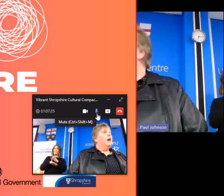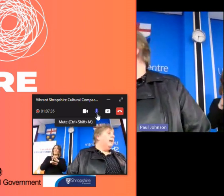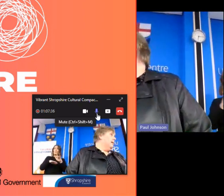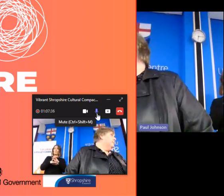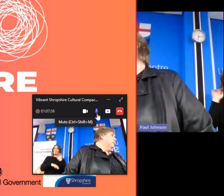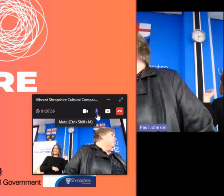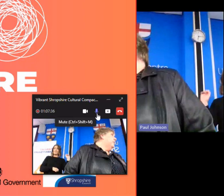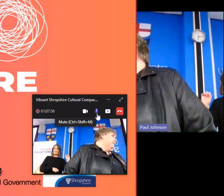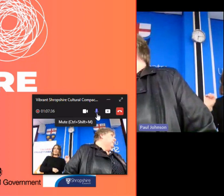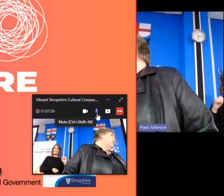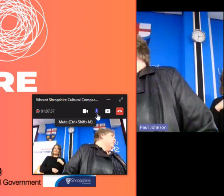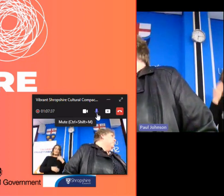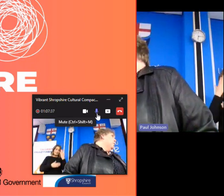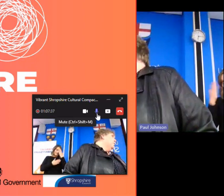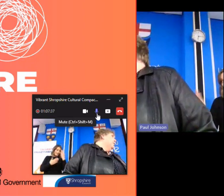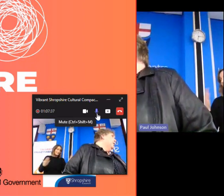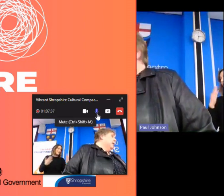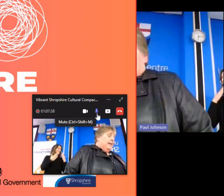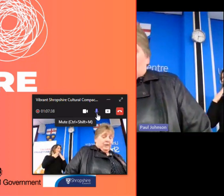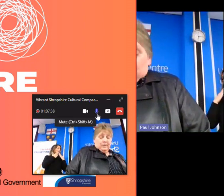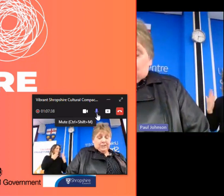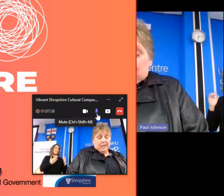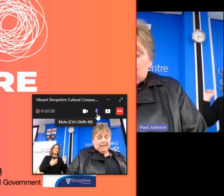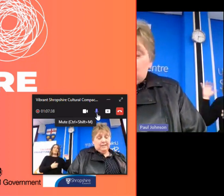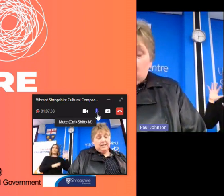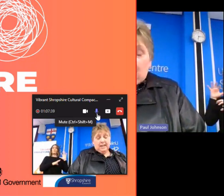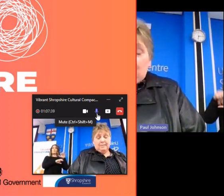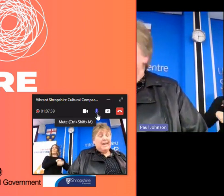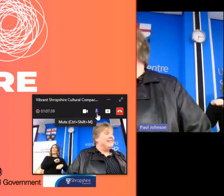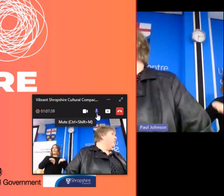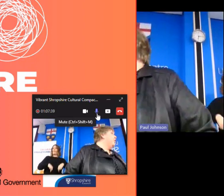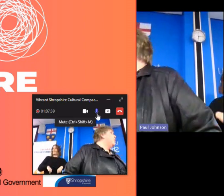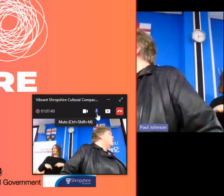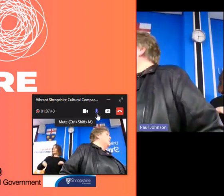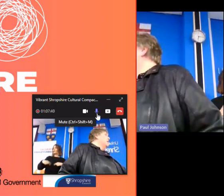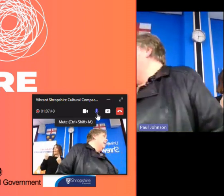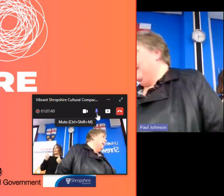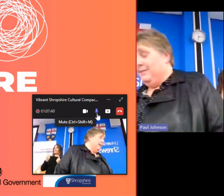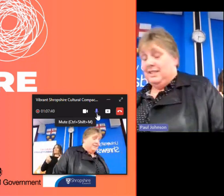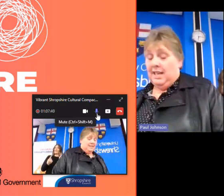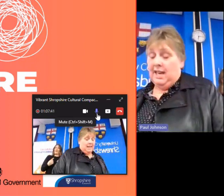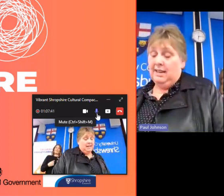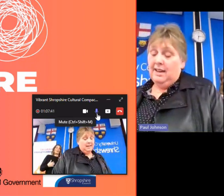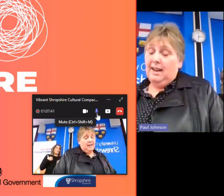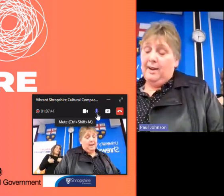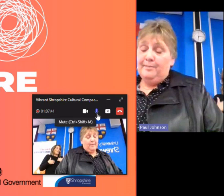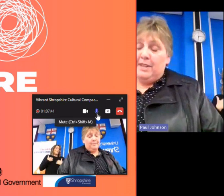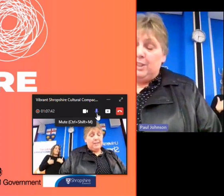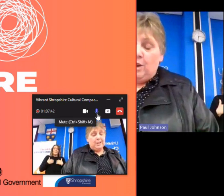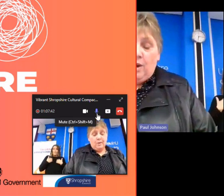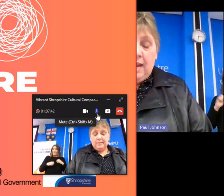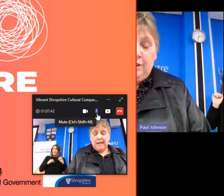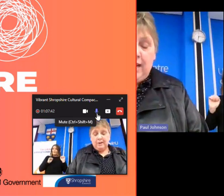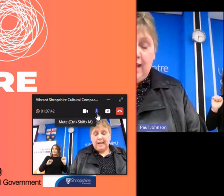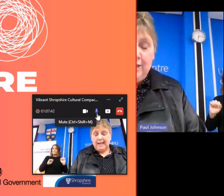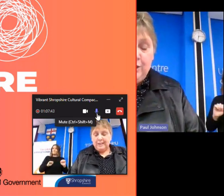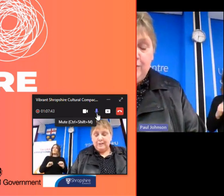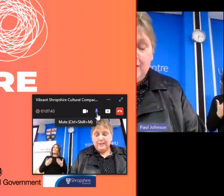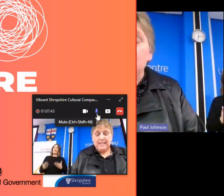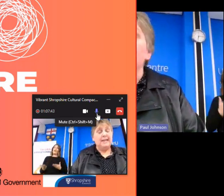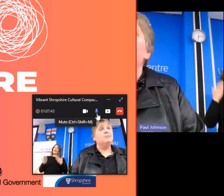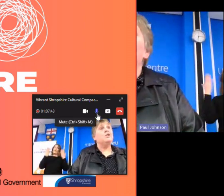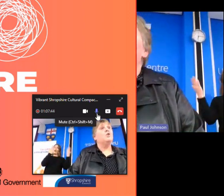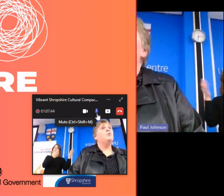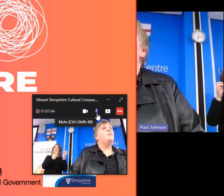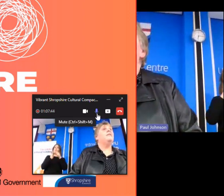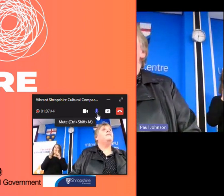i am very grateful paul for you taking on this challenge um and enthused i have to say um so i'm now going to hand